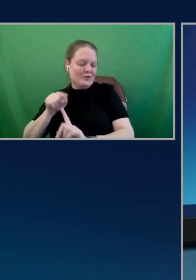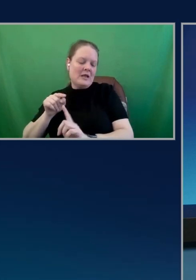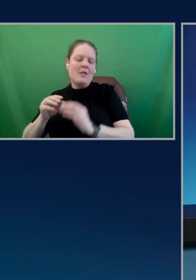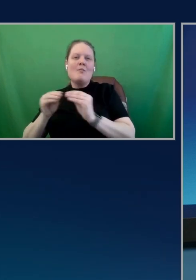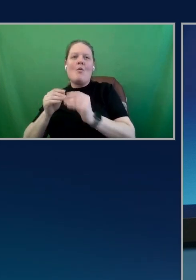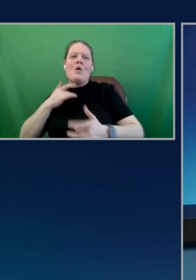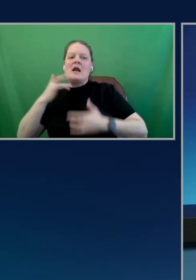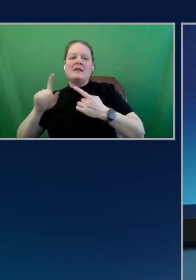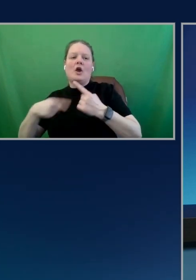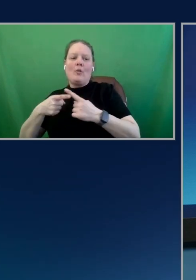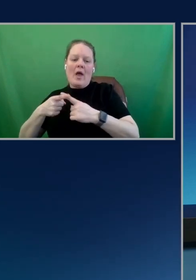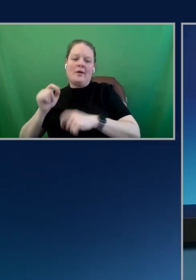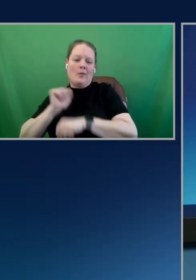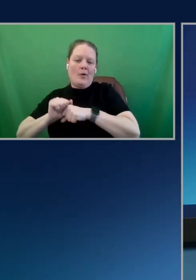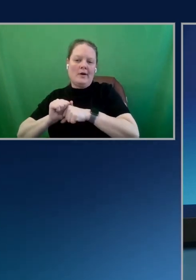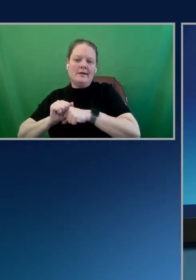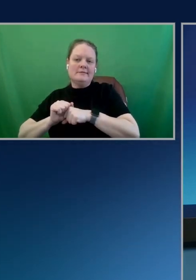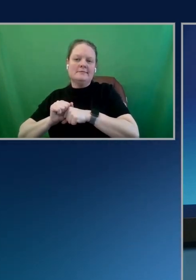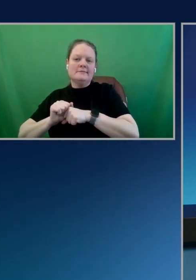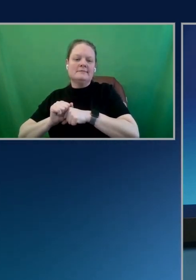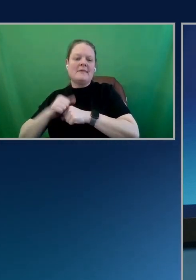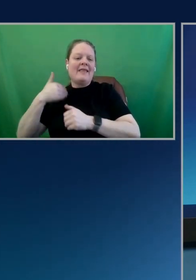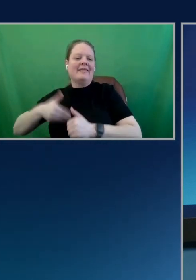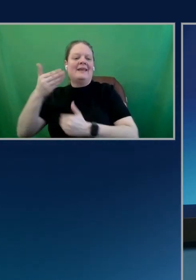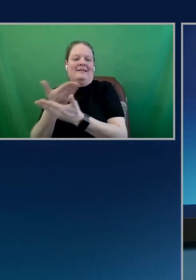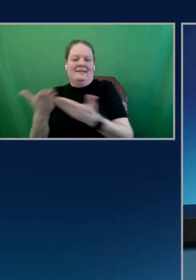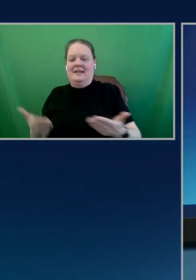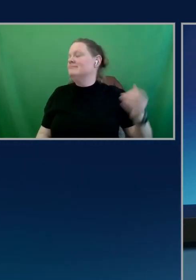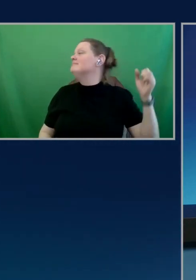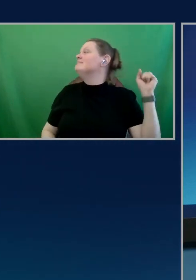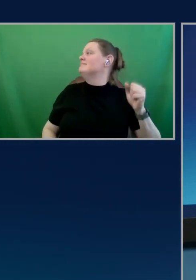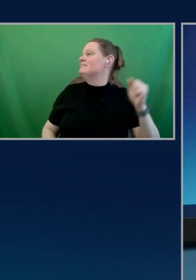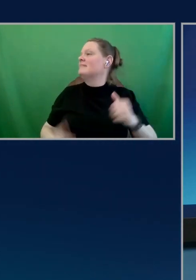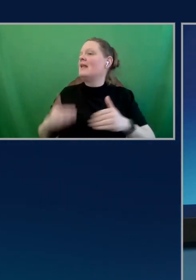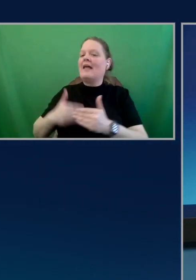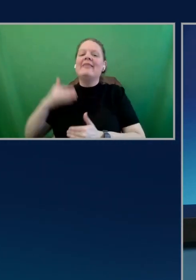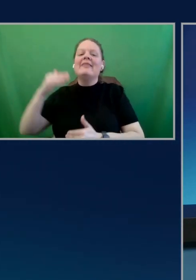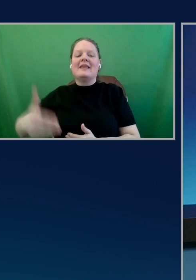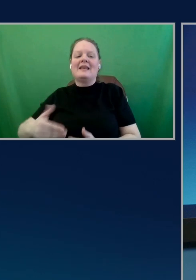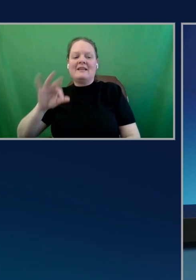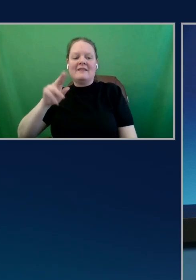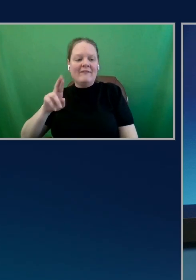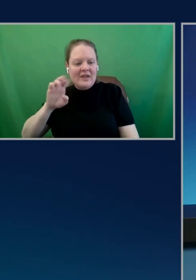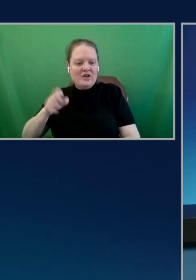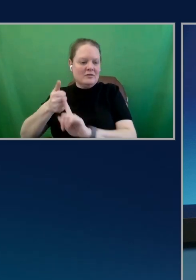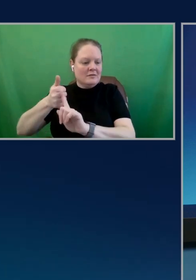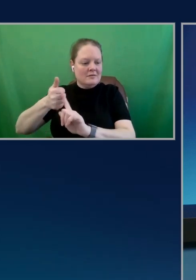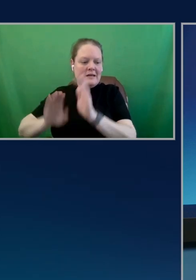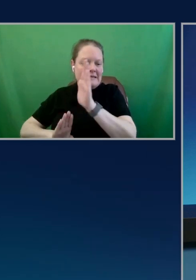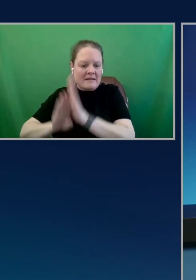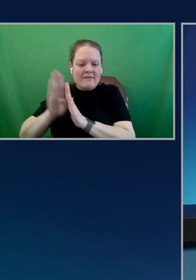on the next thing. Yes. The next feature. Yep. Building out what's coming.